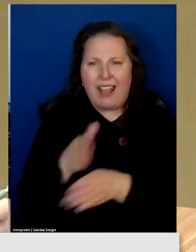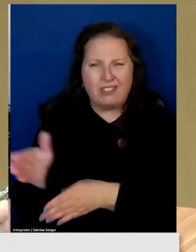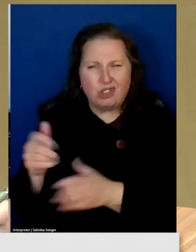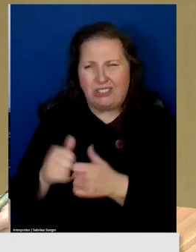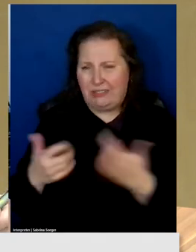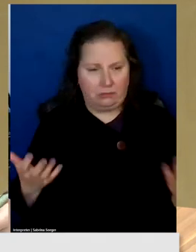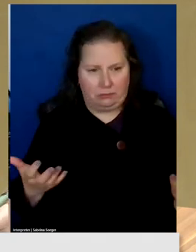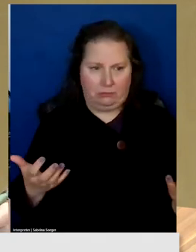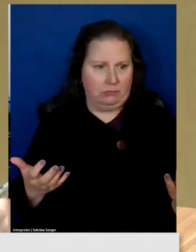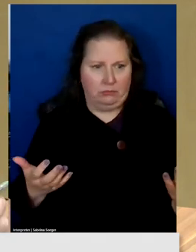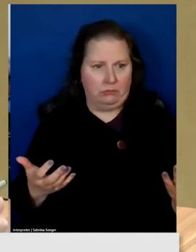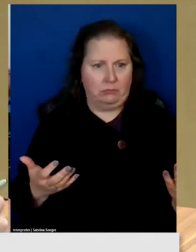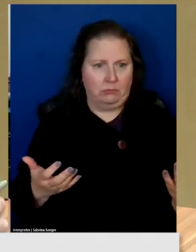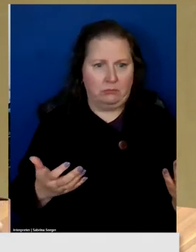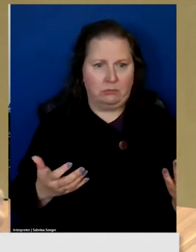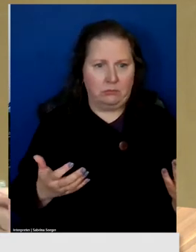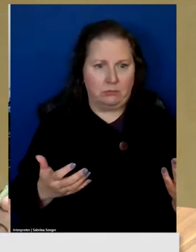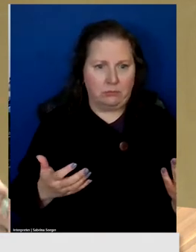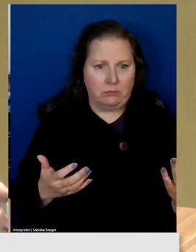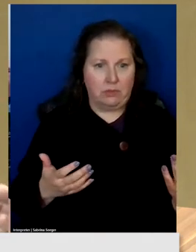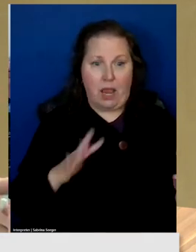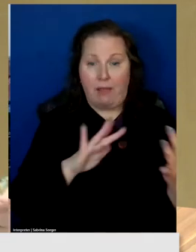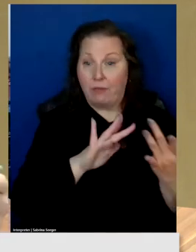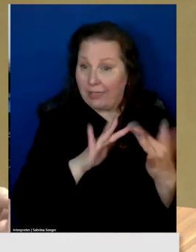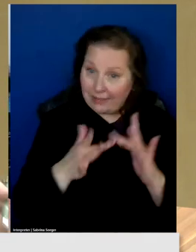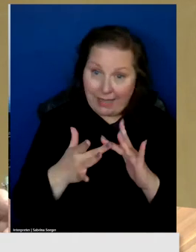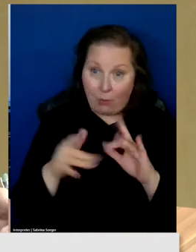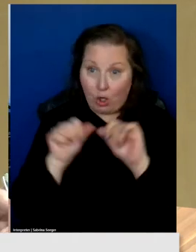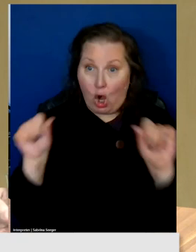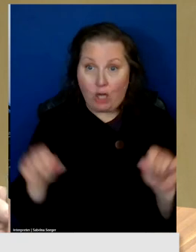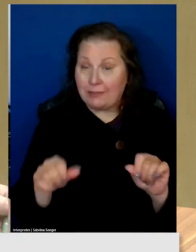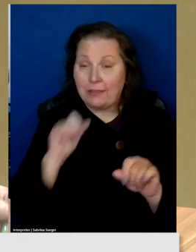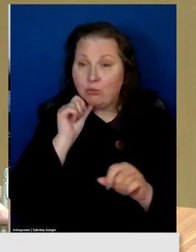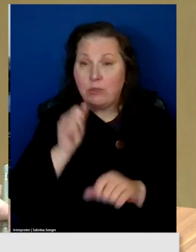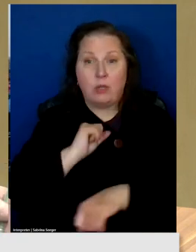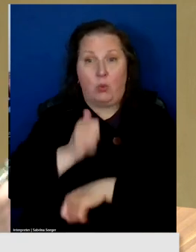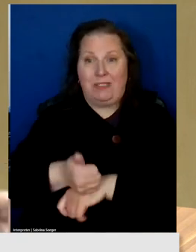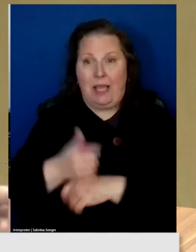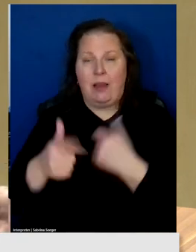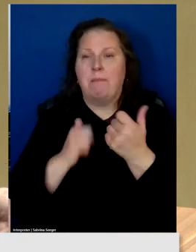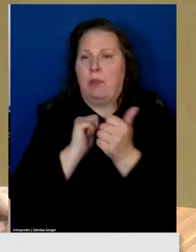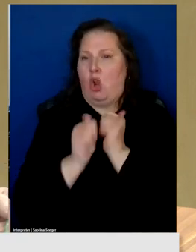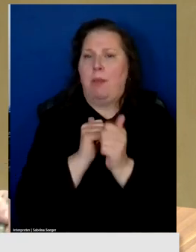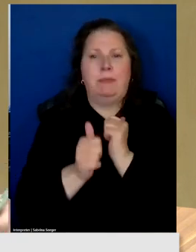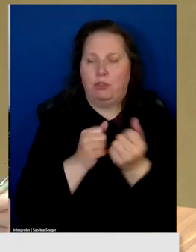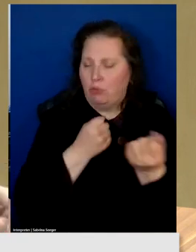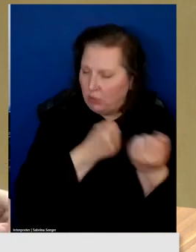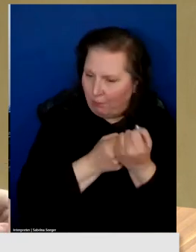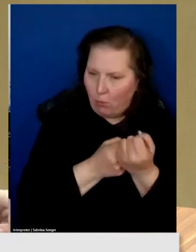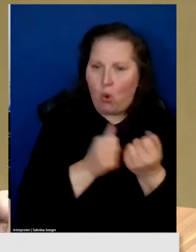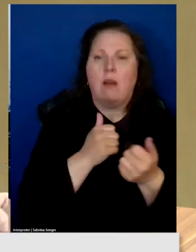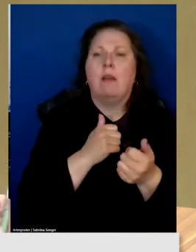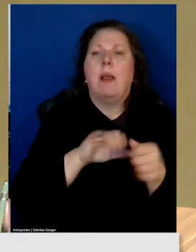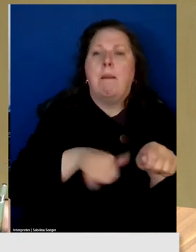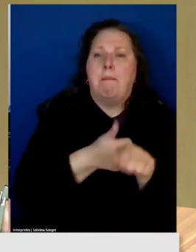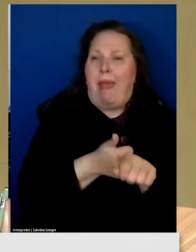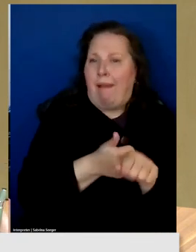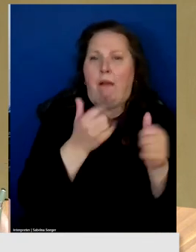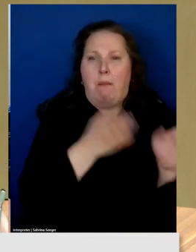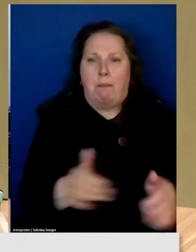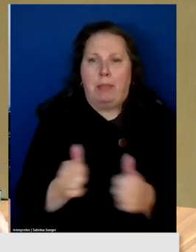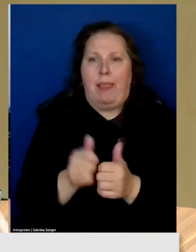uh, of non network architectures that don't support competition. They don't support fail over in resilience.